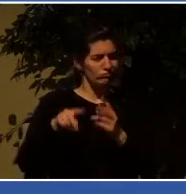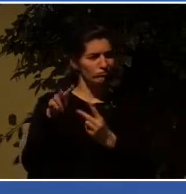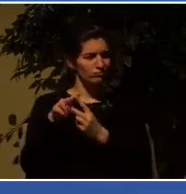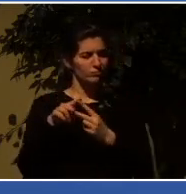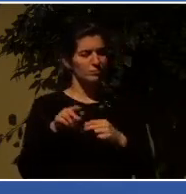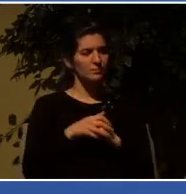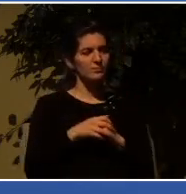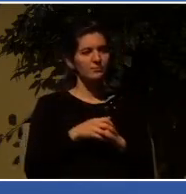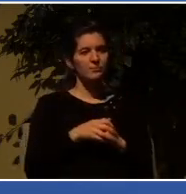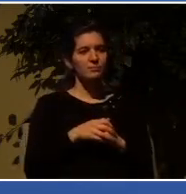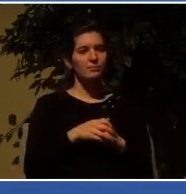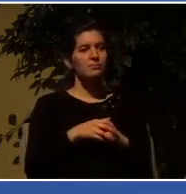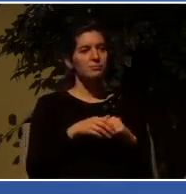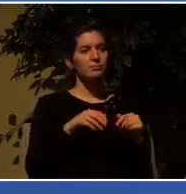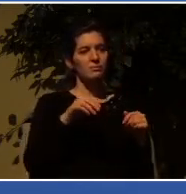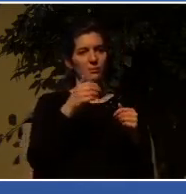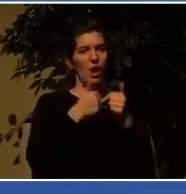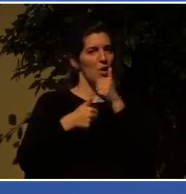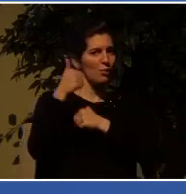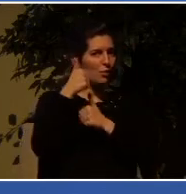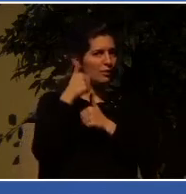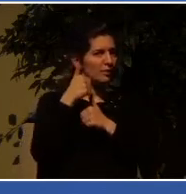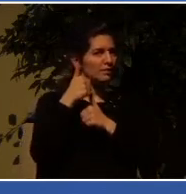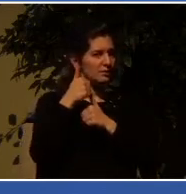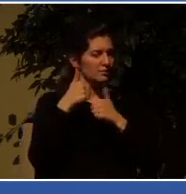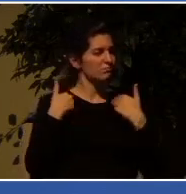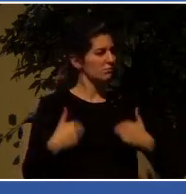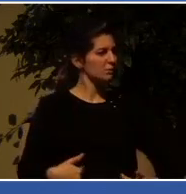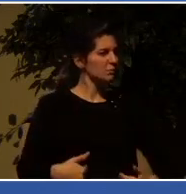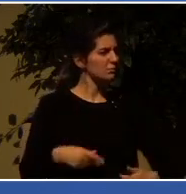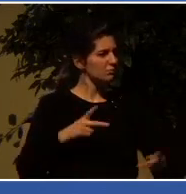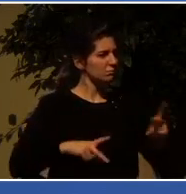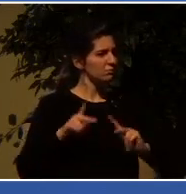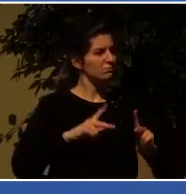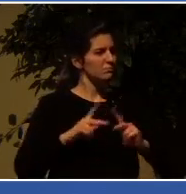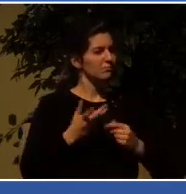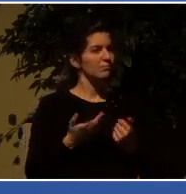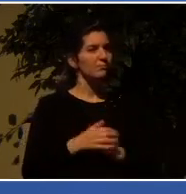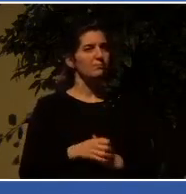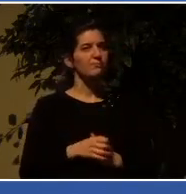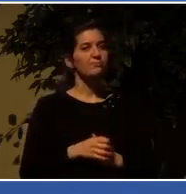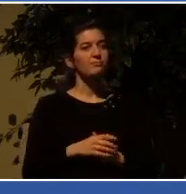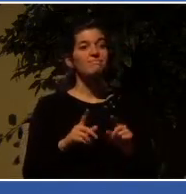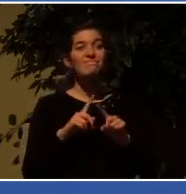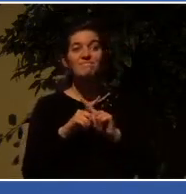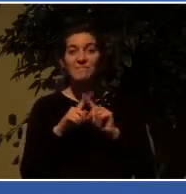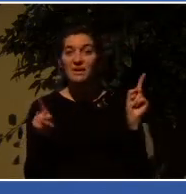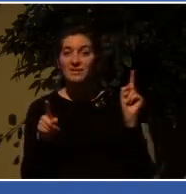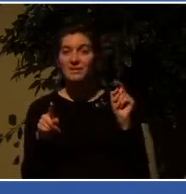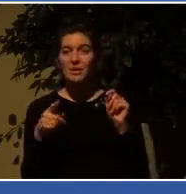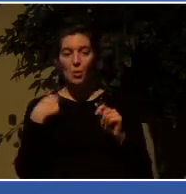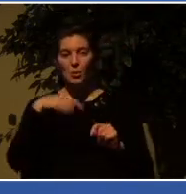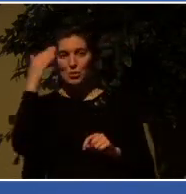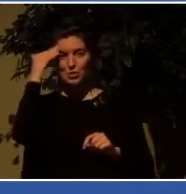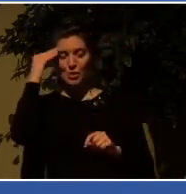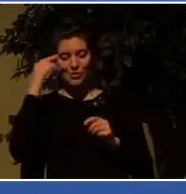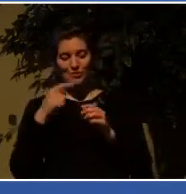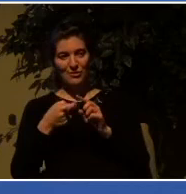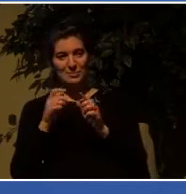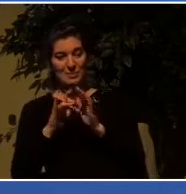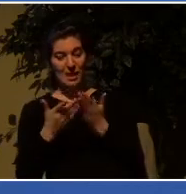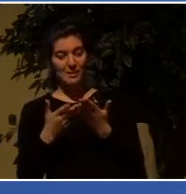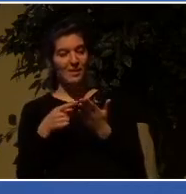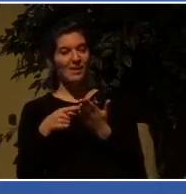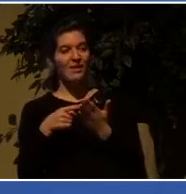who do the beating. It's a battle against flesh and blood. But we know from scripture that beyond the